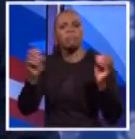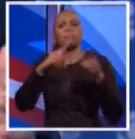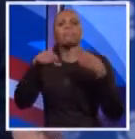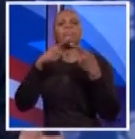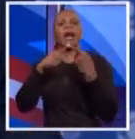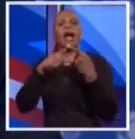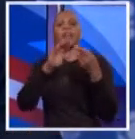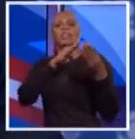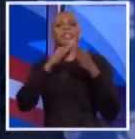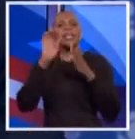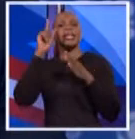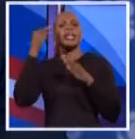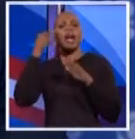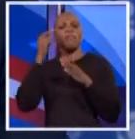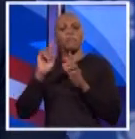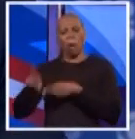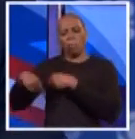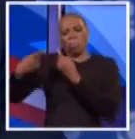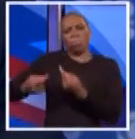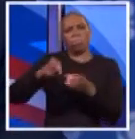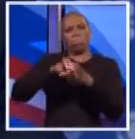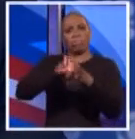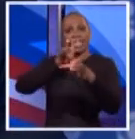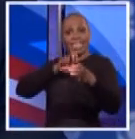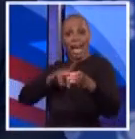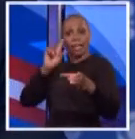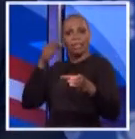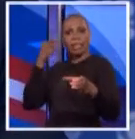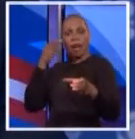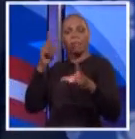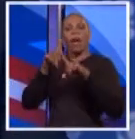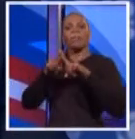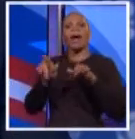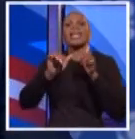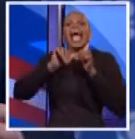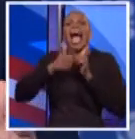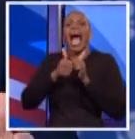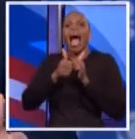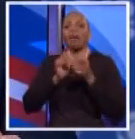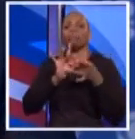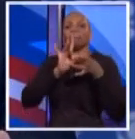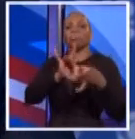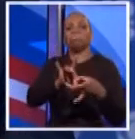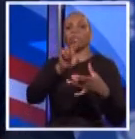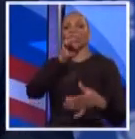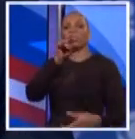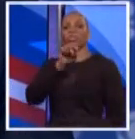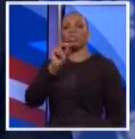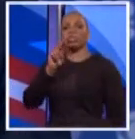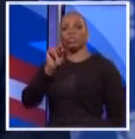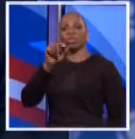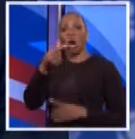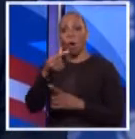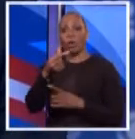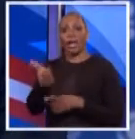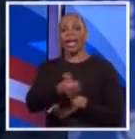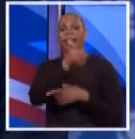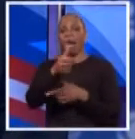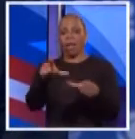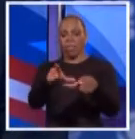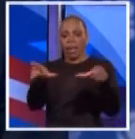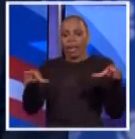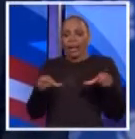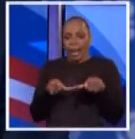issue since he resigned as governor. But here's what we were able to do in Midtown rezoning and with other large land use issues I've had to tackle.